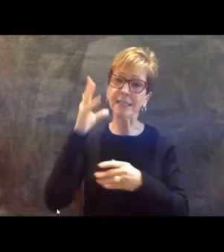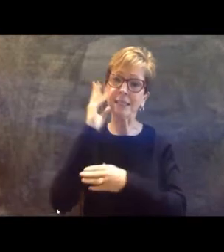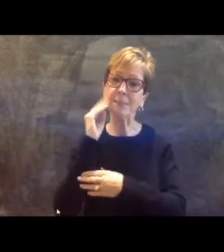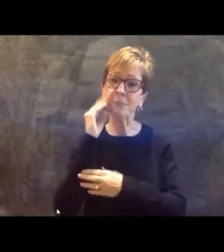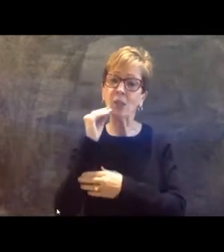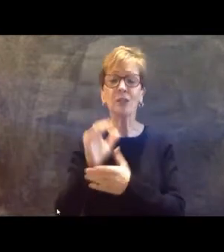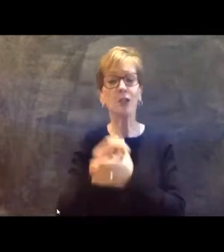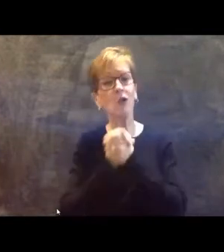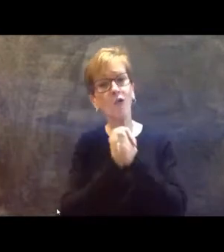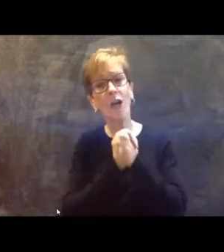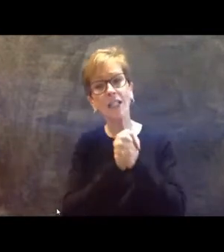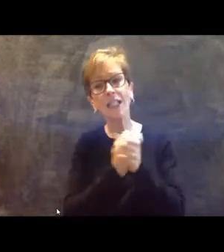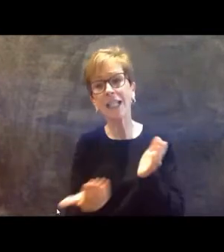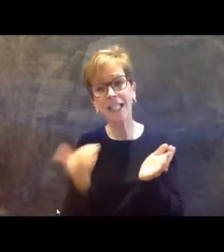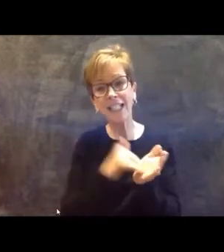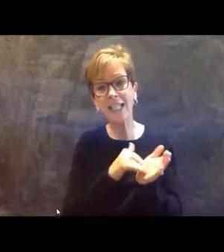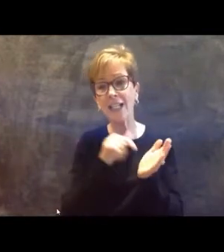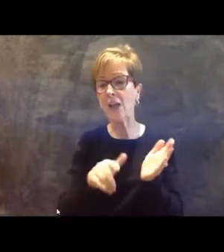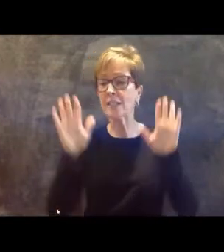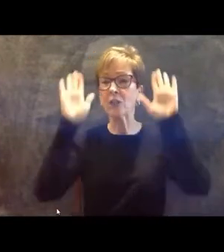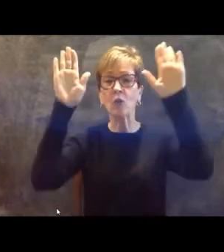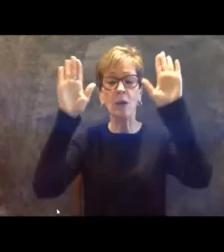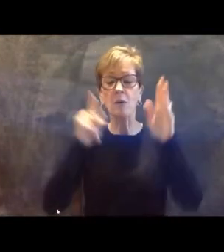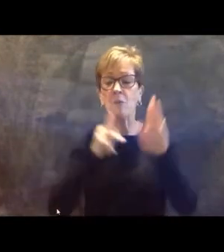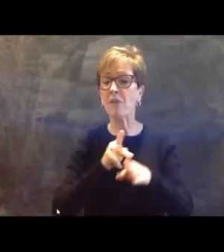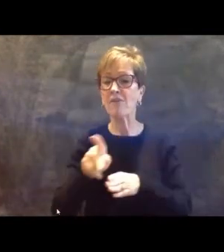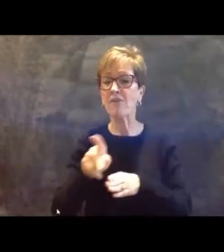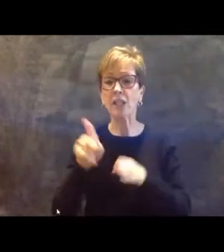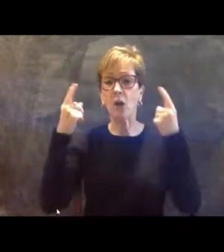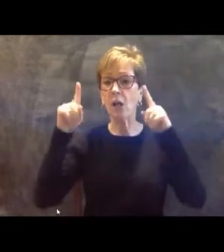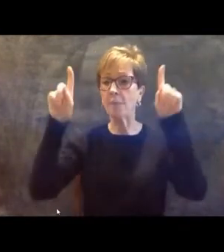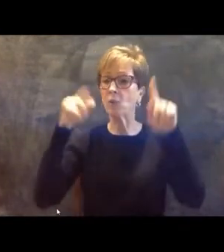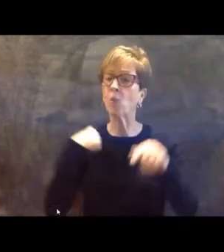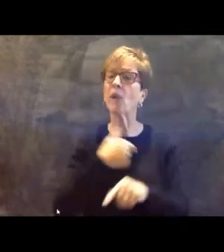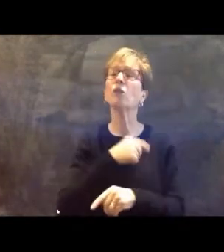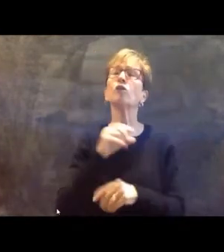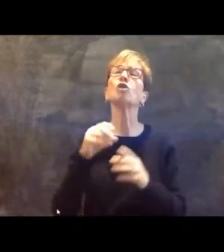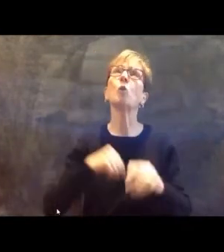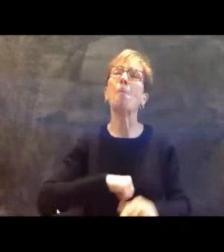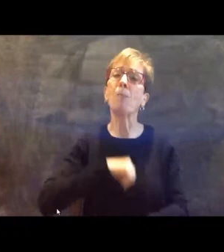incredible professional accomplishment. We are so proud of you and thank you.